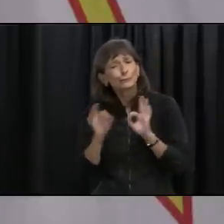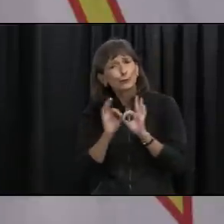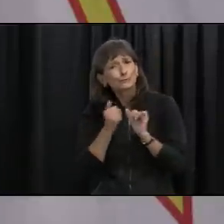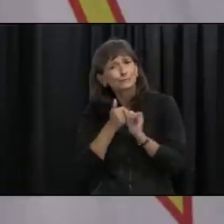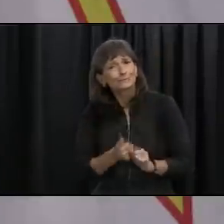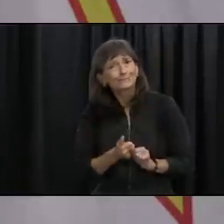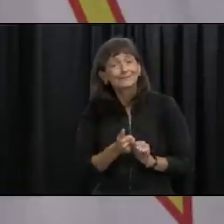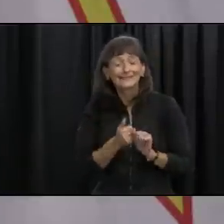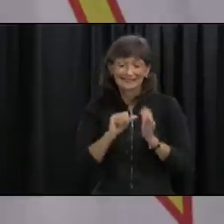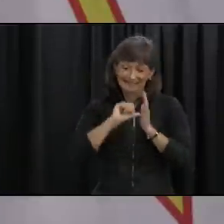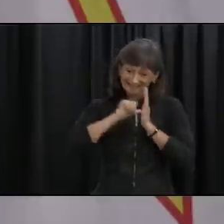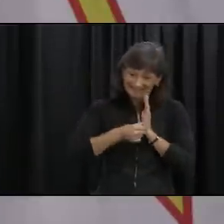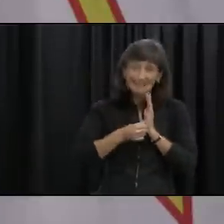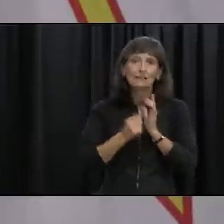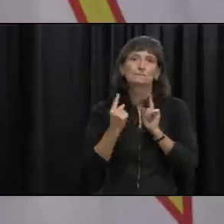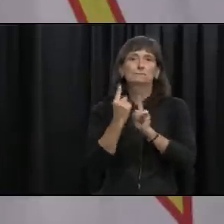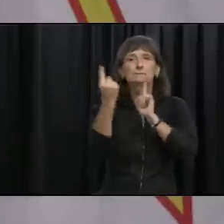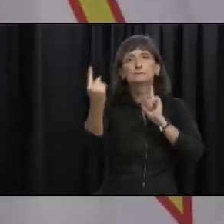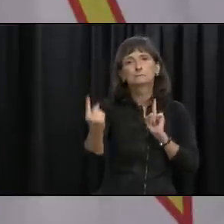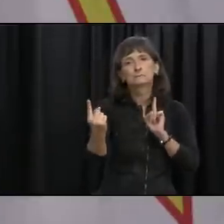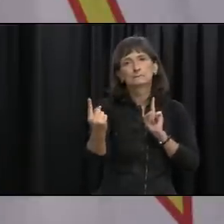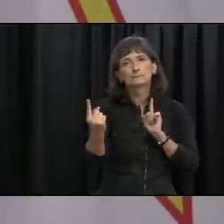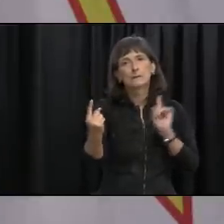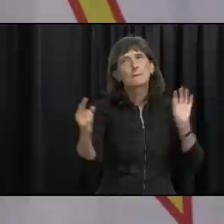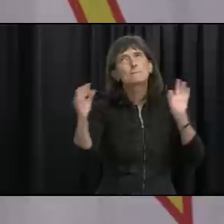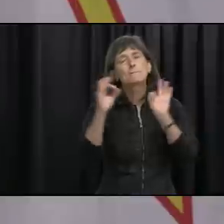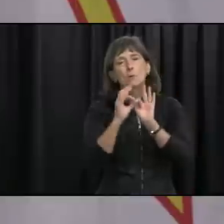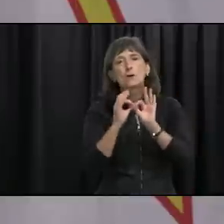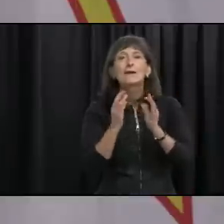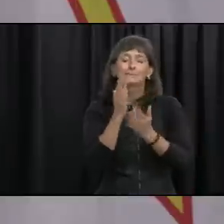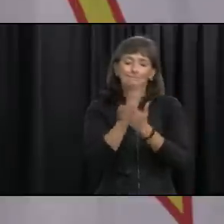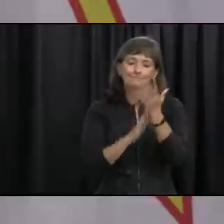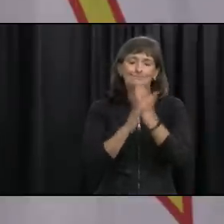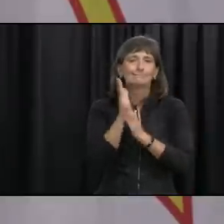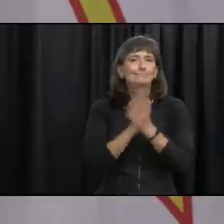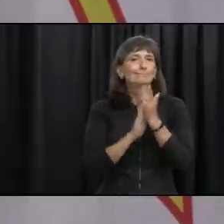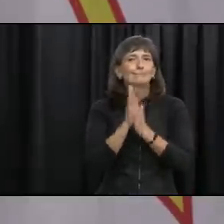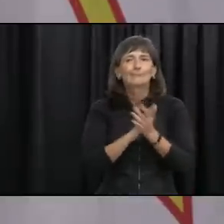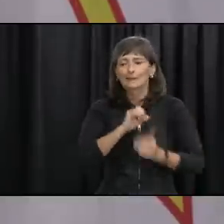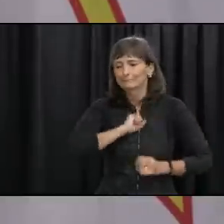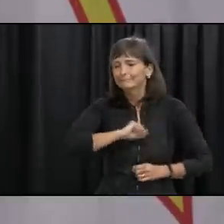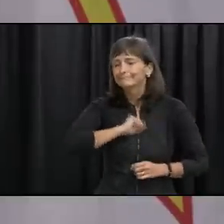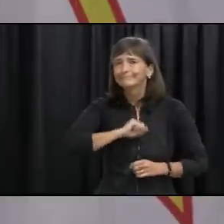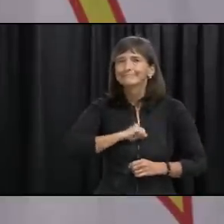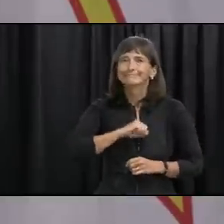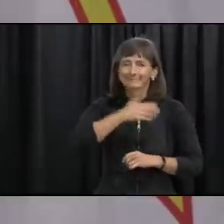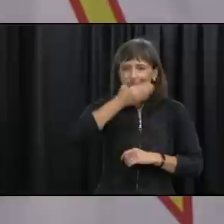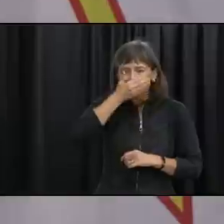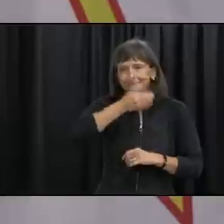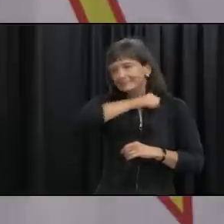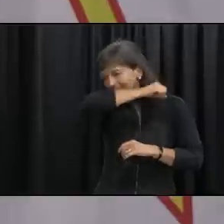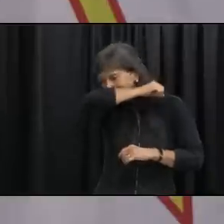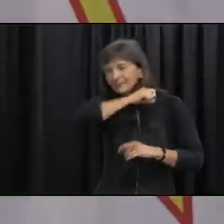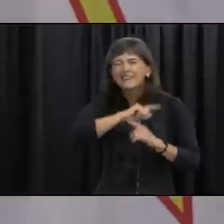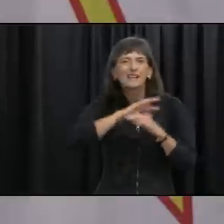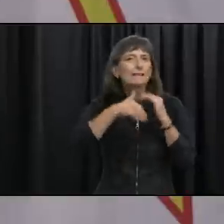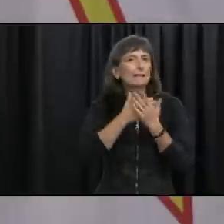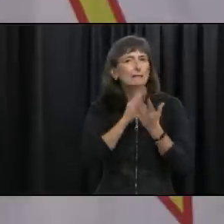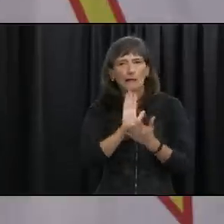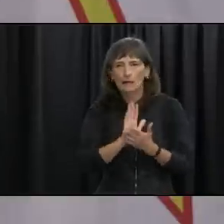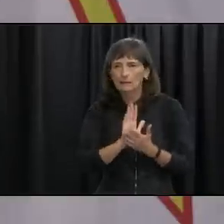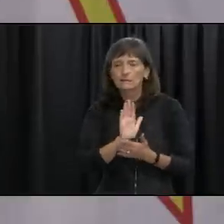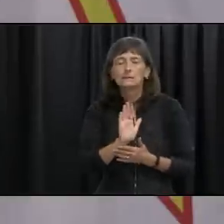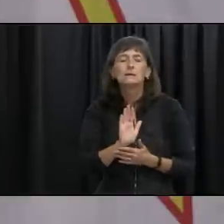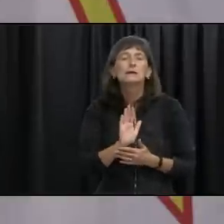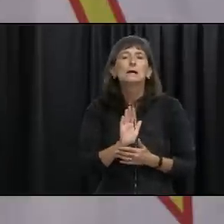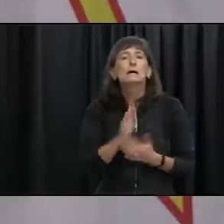important one is keeping that physical distance and also hand hygiene respiratory etiquette i want to take this opportunity to thank